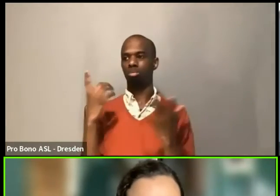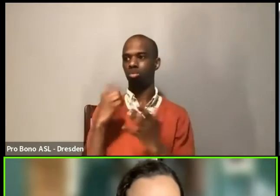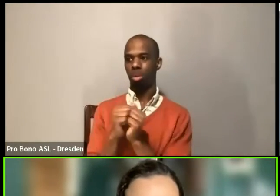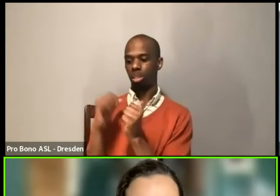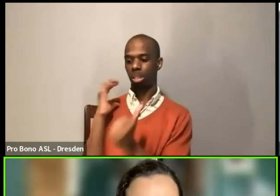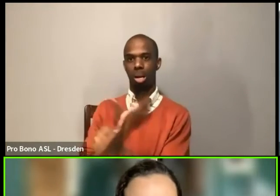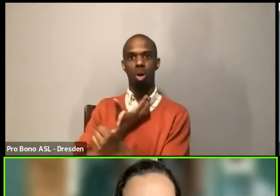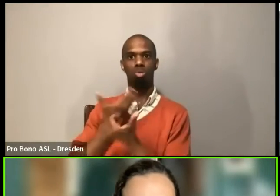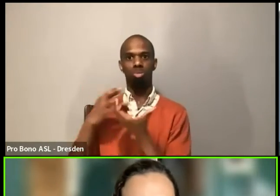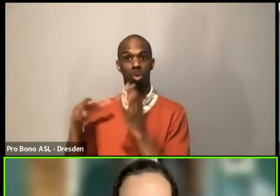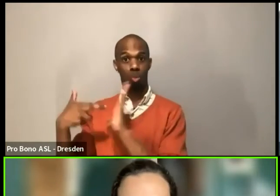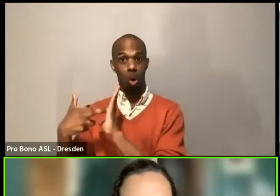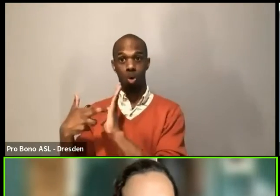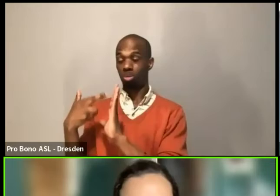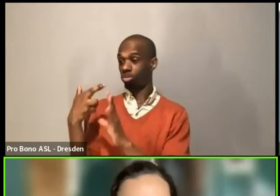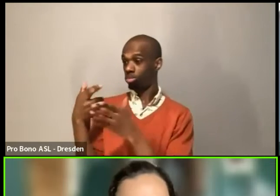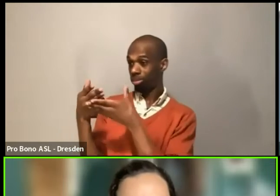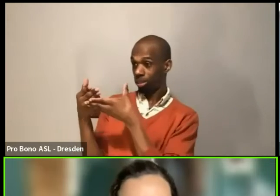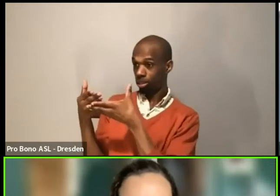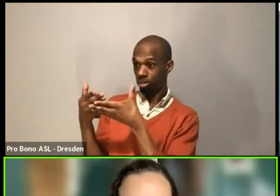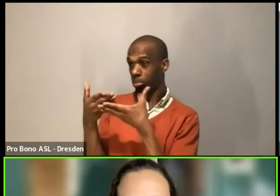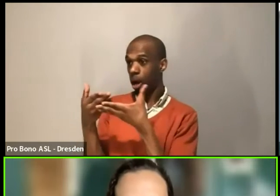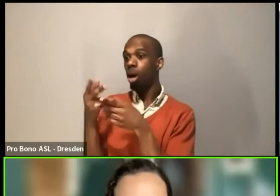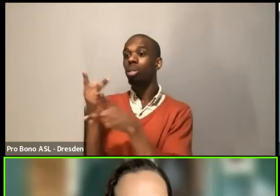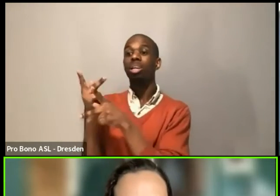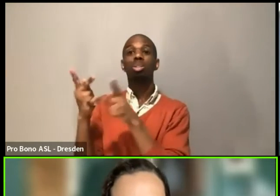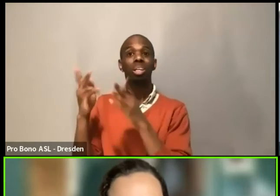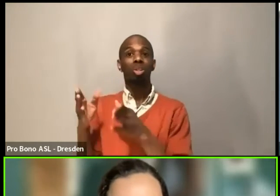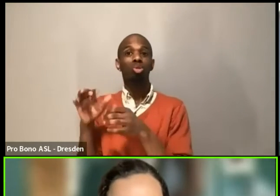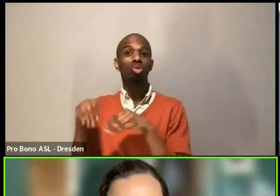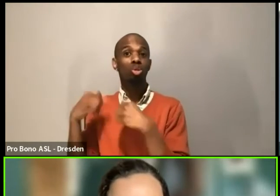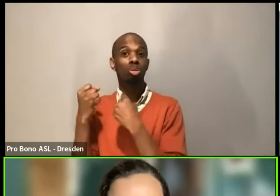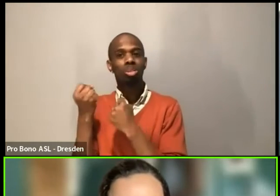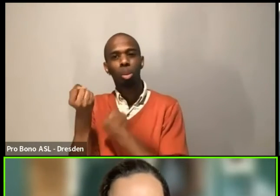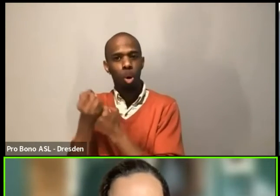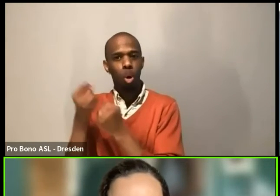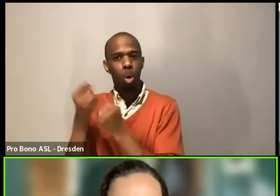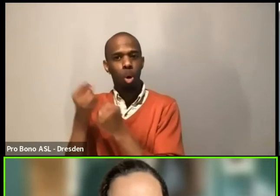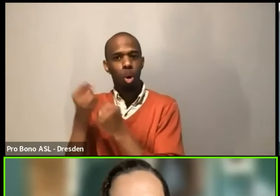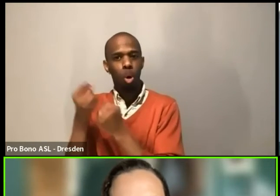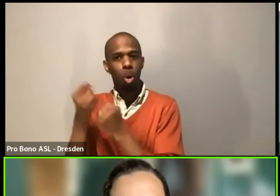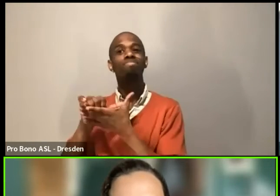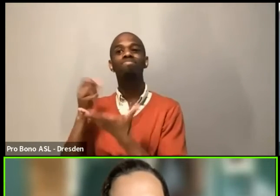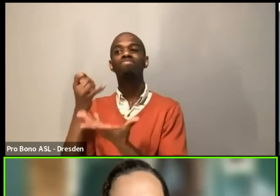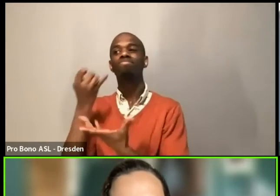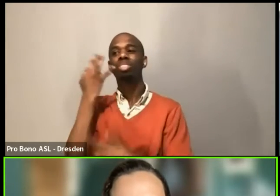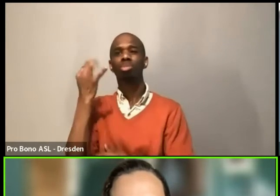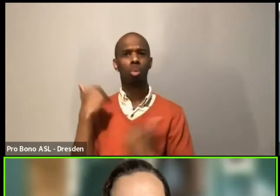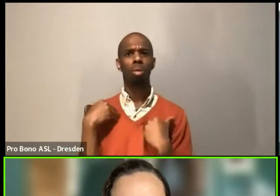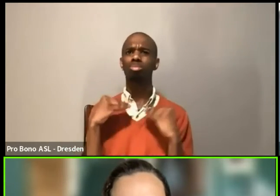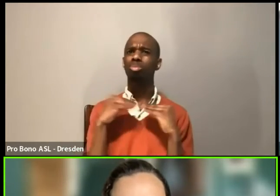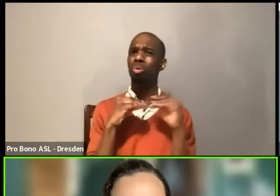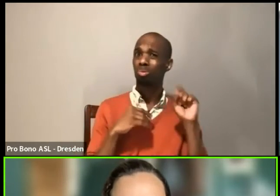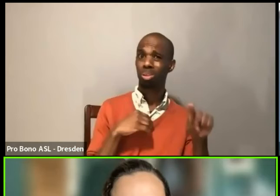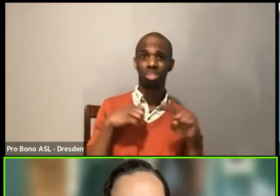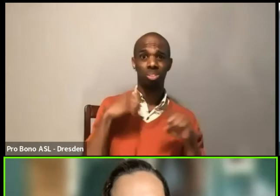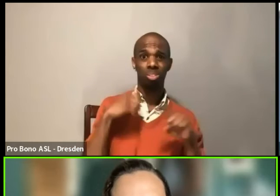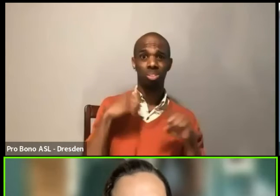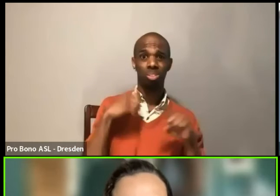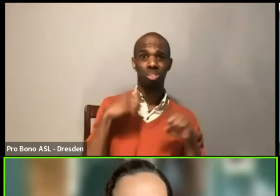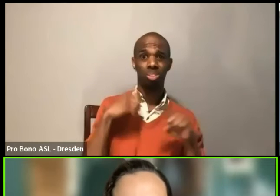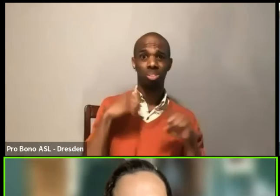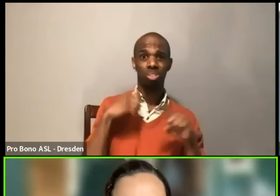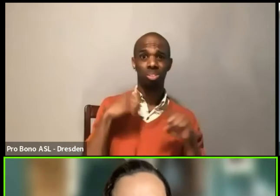got an email from us about our classes and workshops, it's there about you being able to get a reimbursement. And I've been pushing that out even more this year,